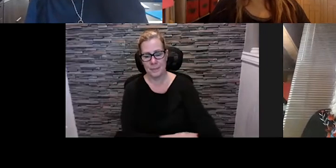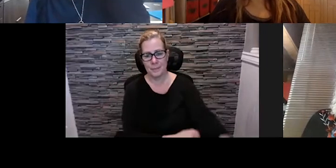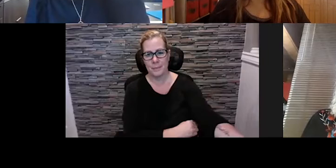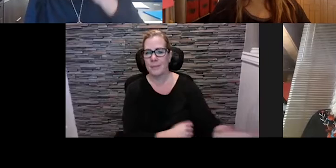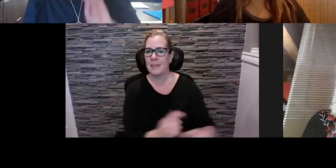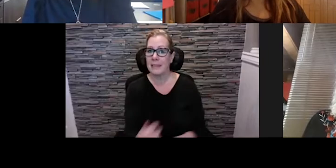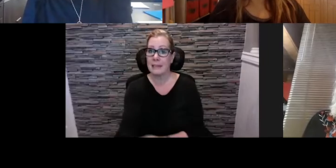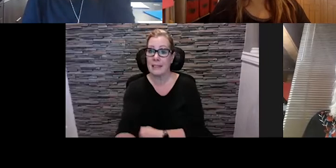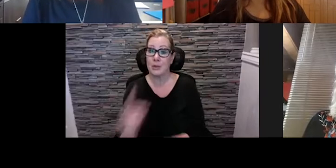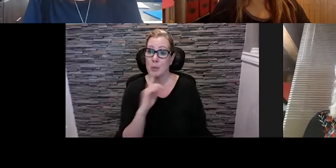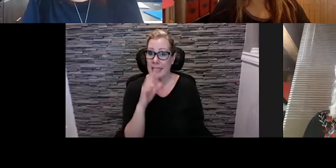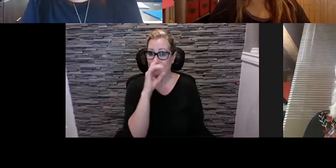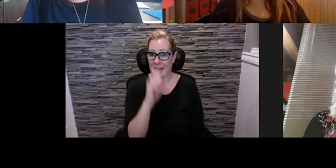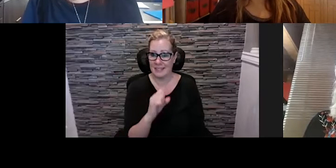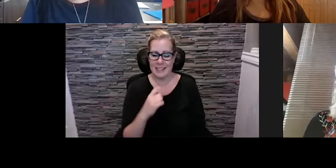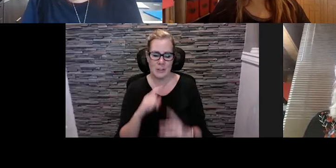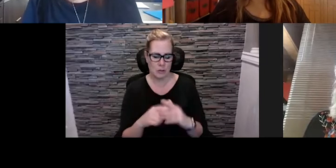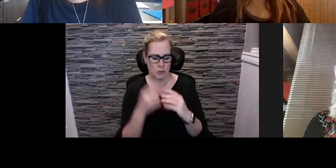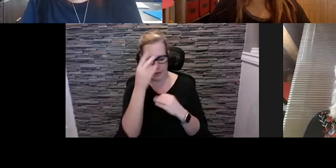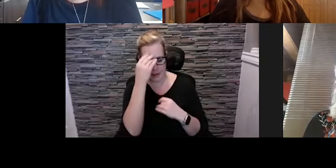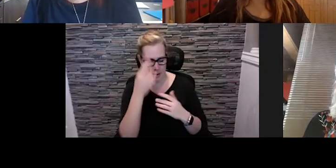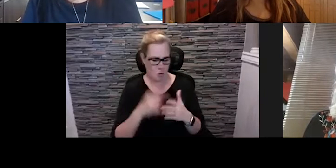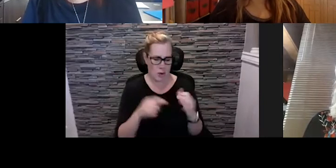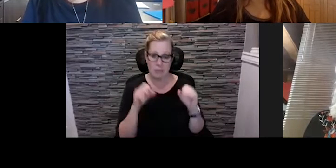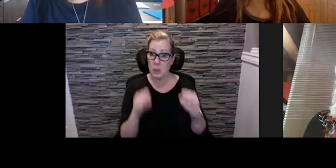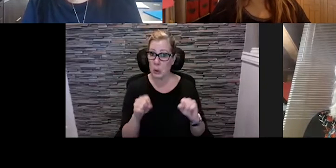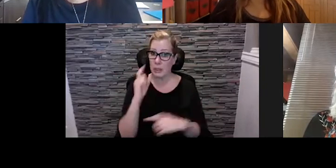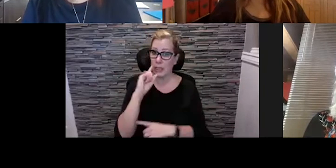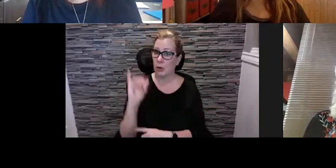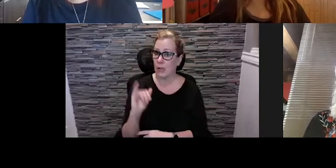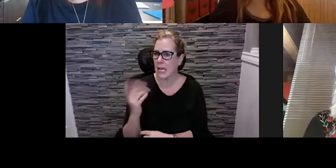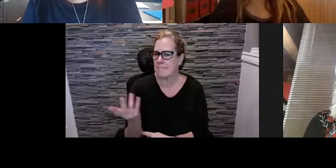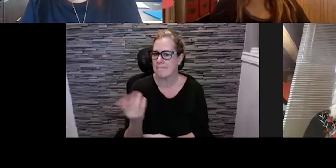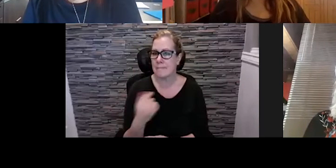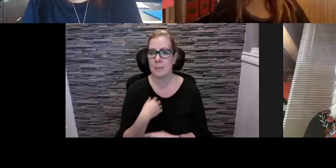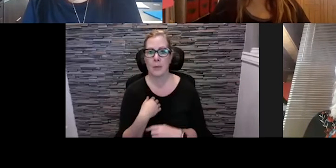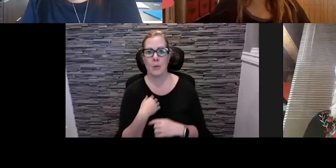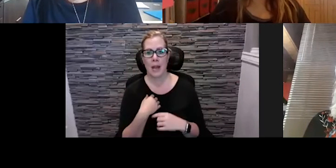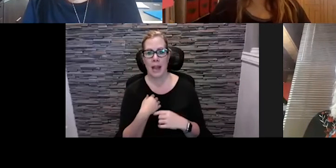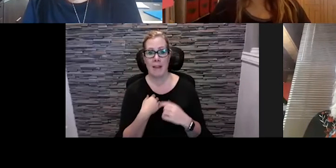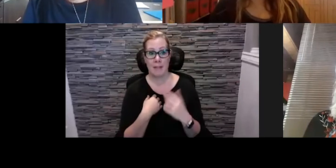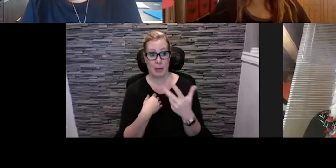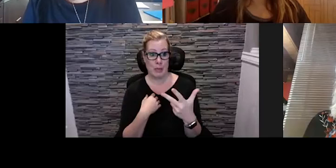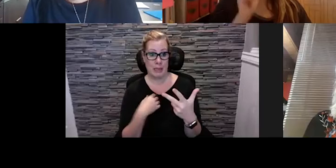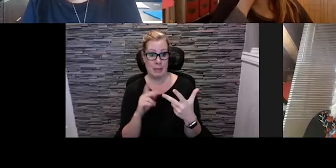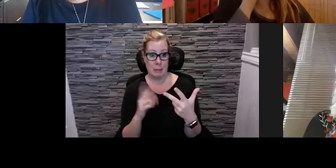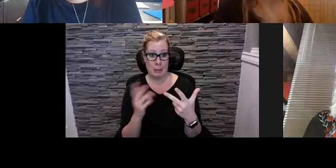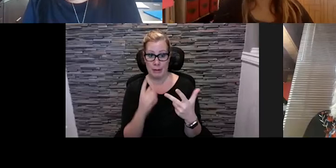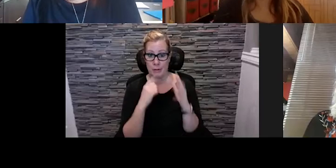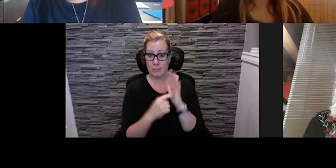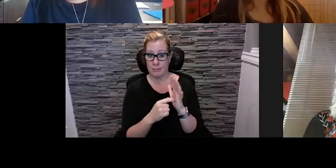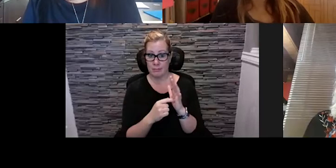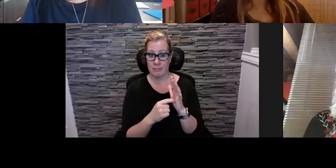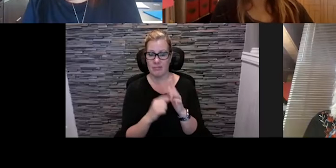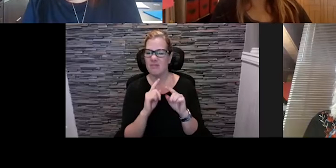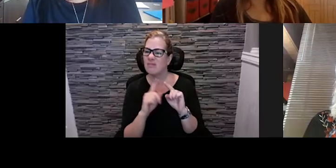what could it look like and I know Patty said, you know, we're on this call and we we've got. Three folks here who have resources in one way